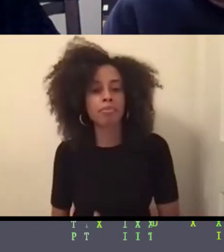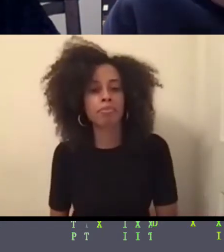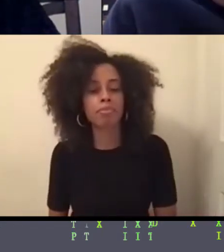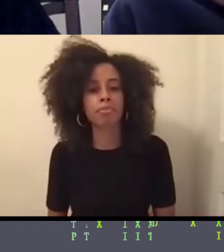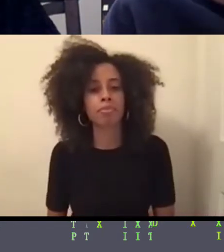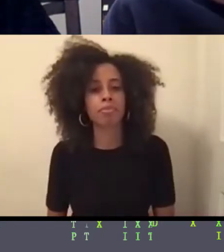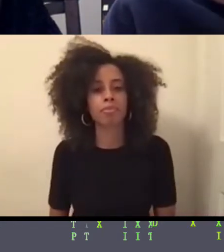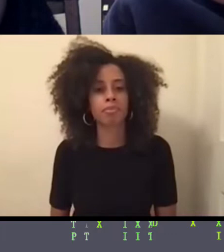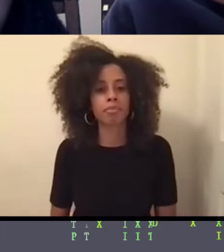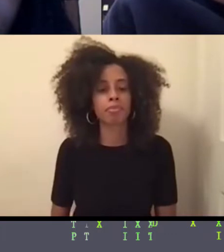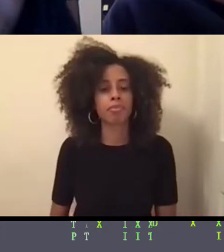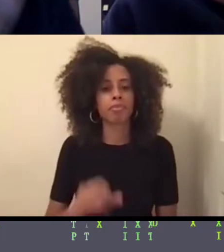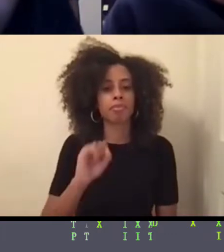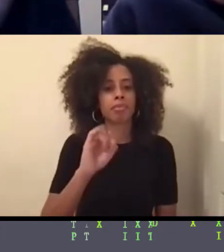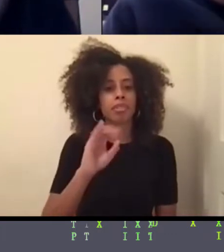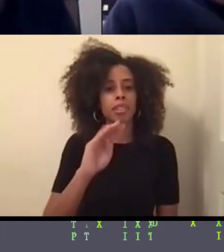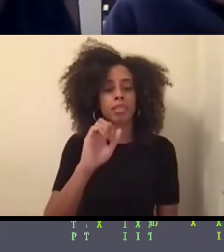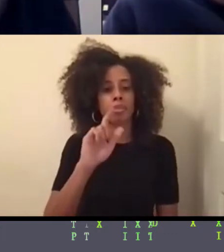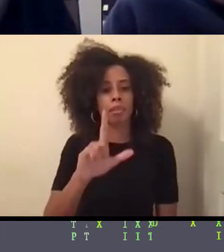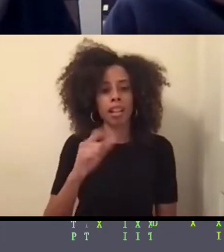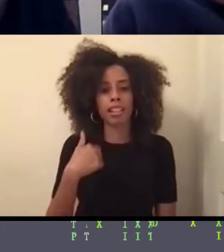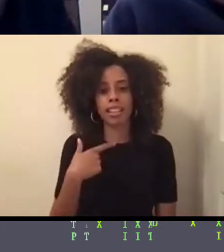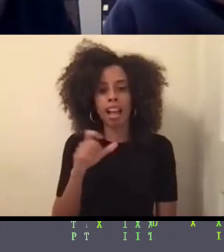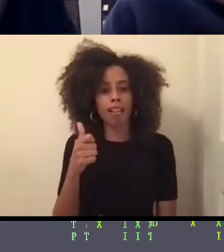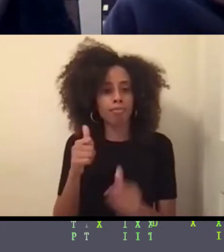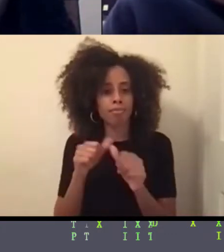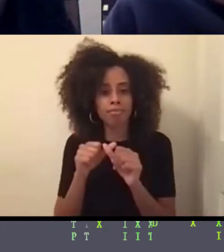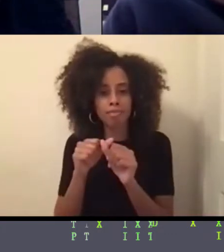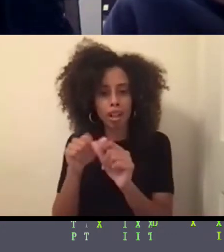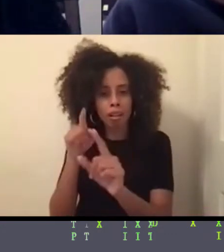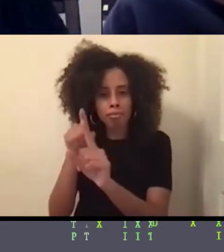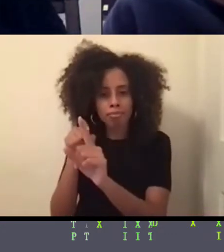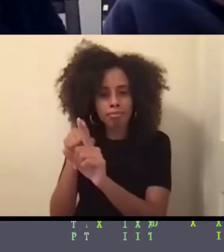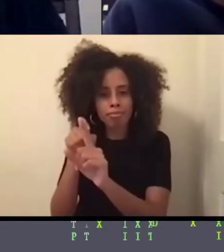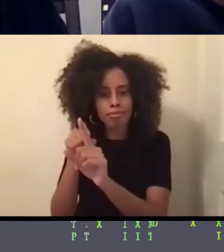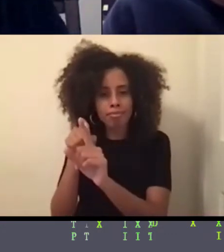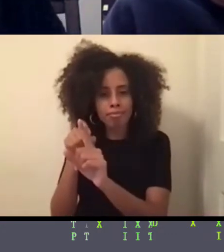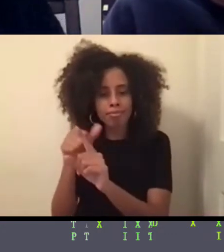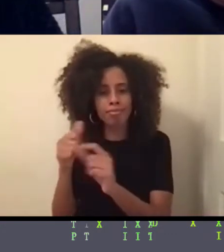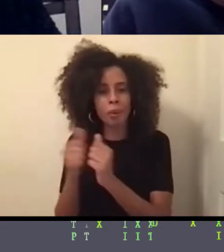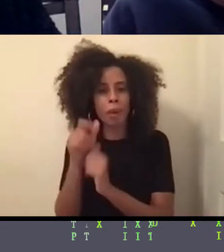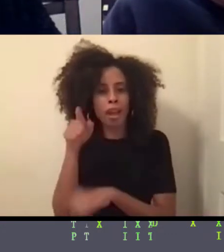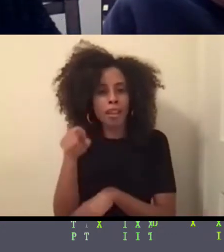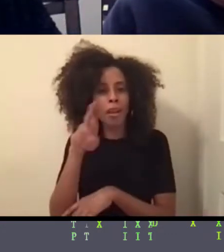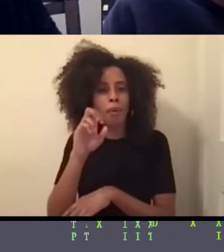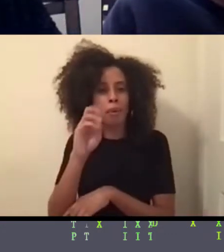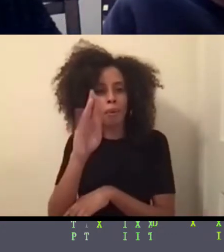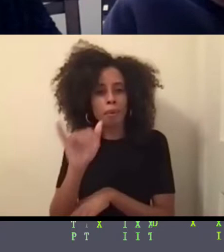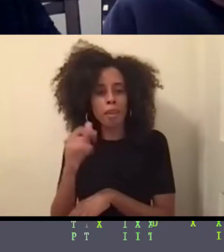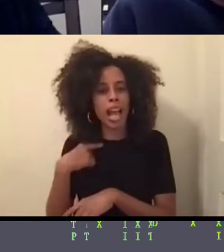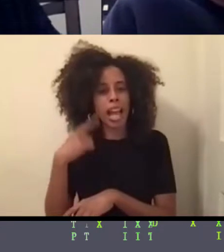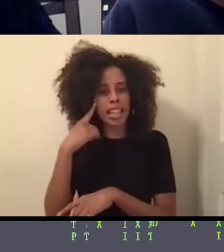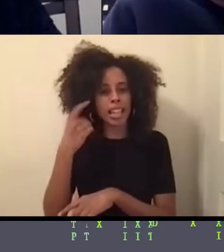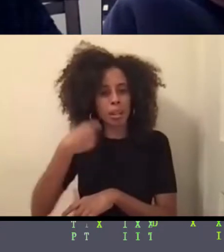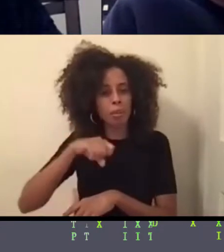So I think what I'm going to do, I'm going to keep picking on Ruby, because I think I think we can start this question with you.